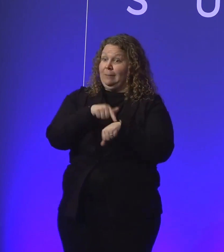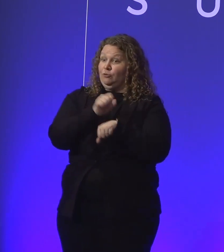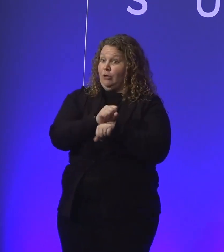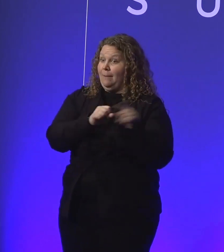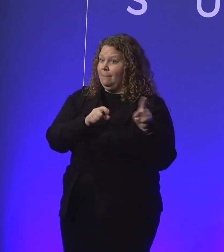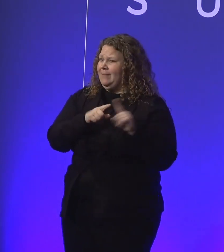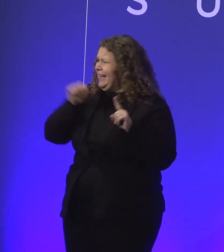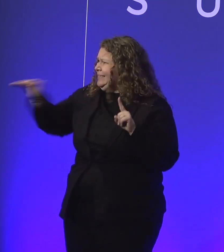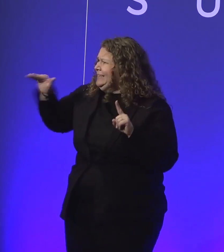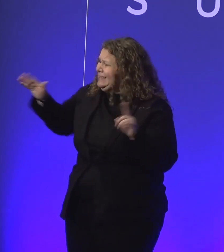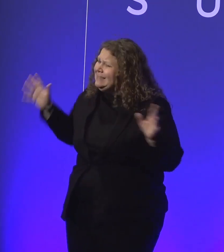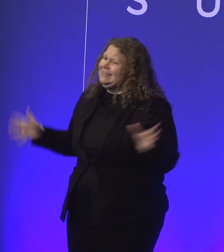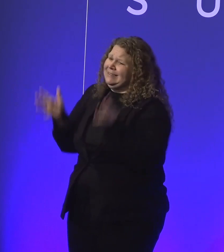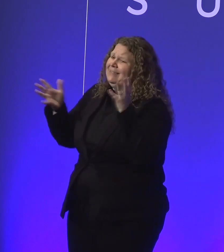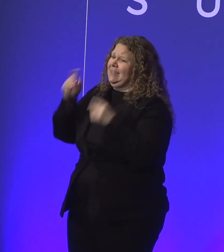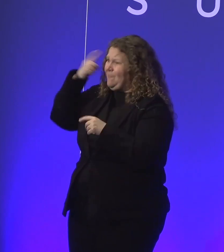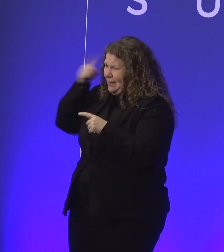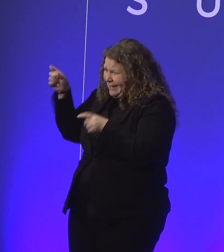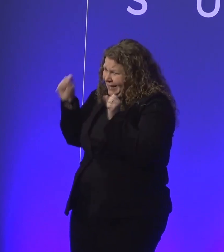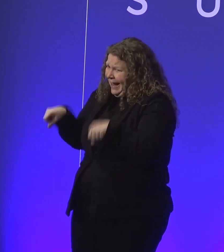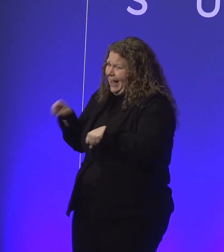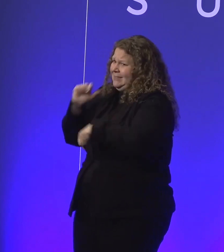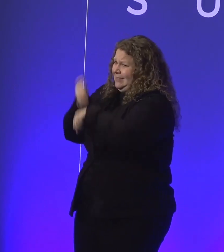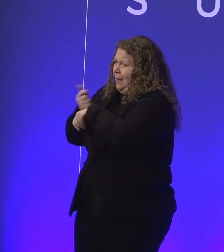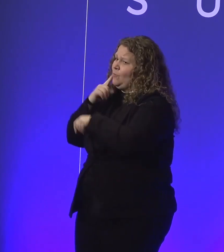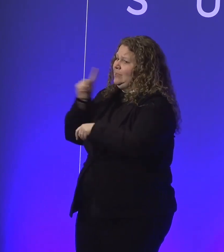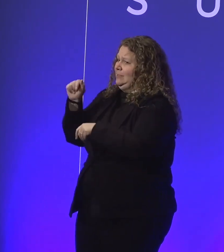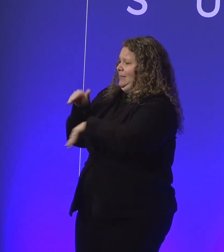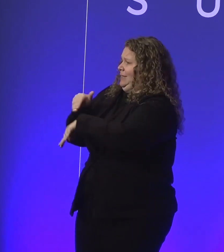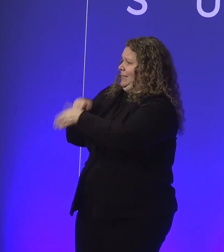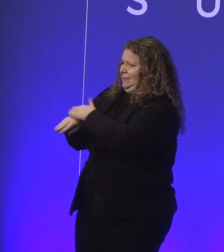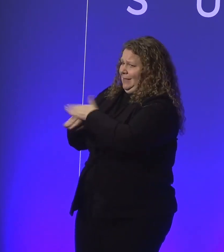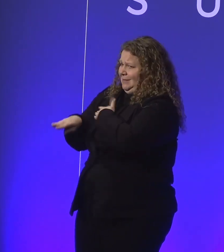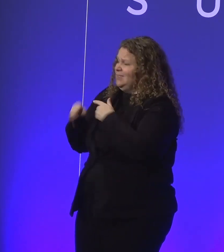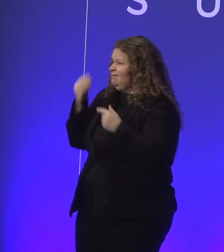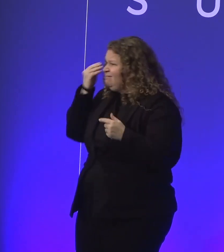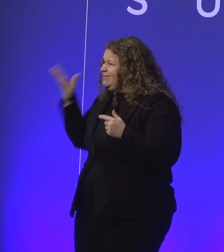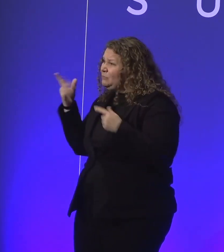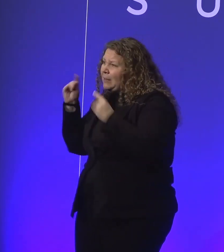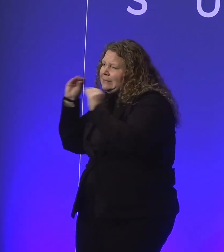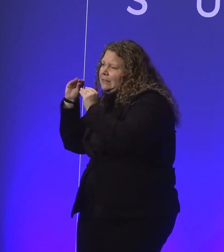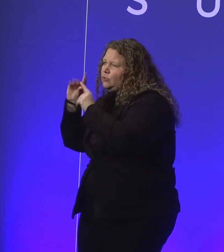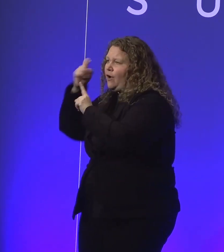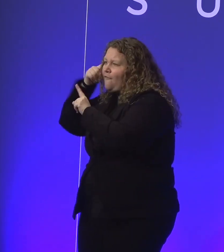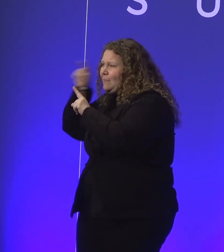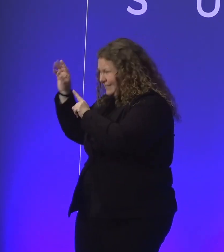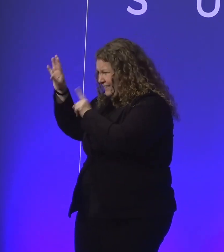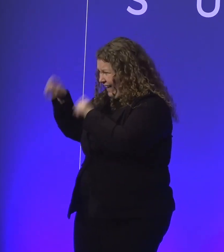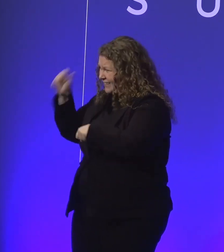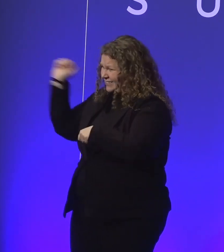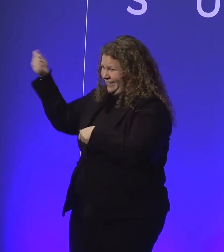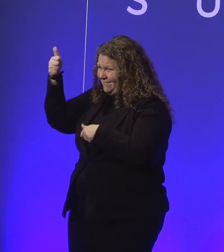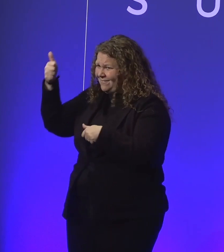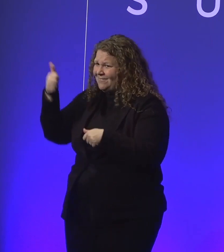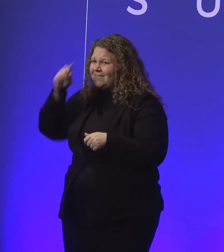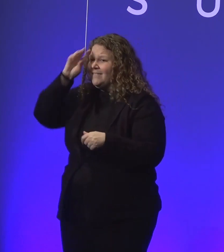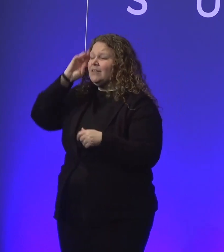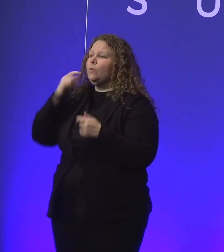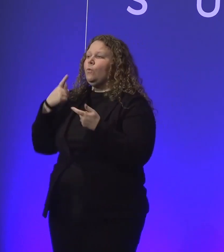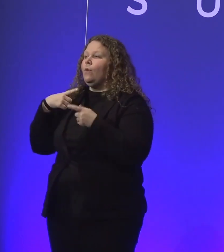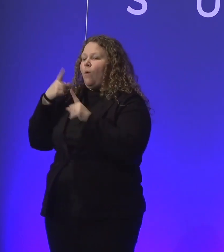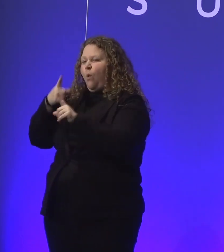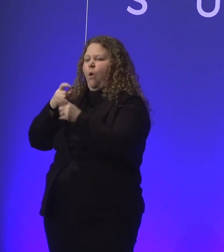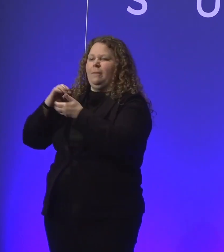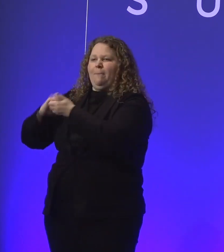on accessibility. So what we need to do is kind of create our own working parties with countries across the world to help them kind of bring the right